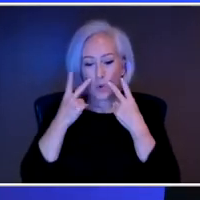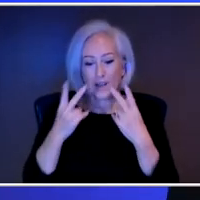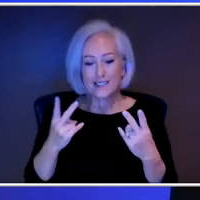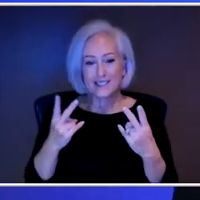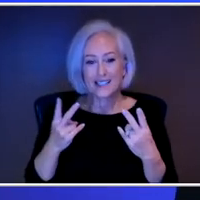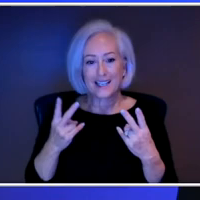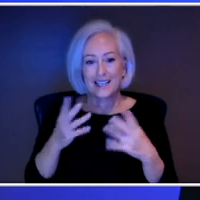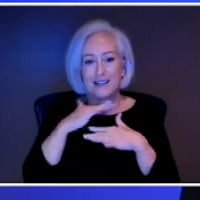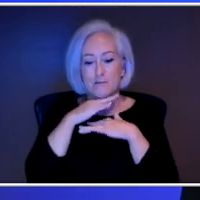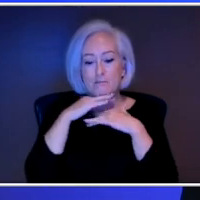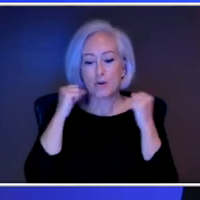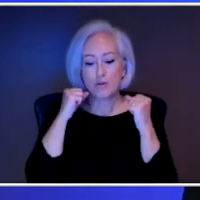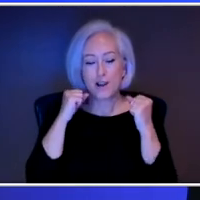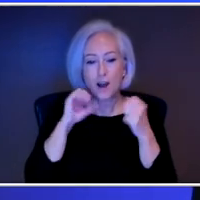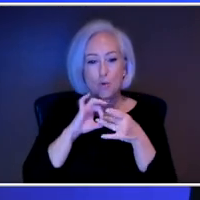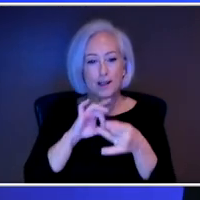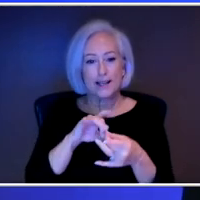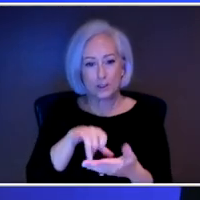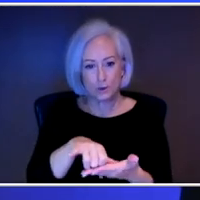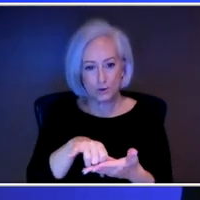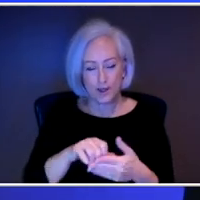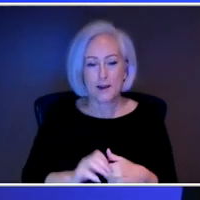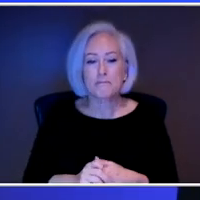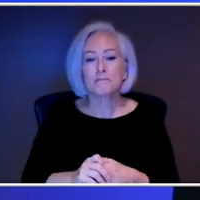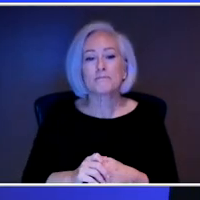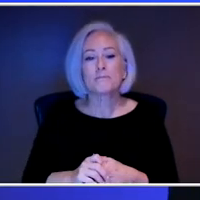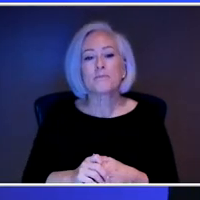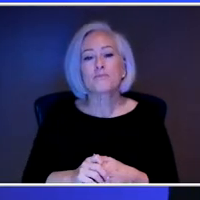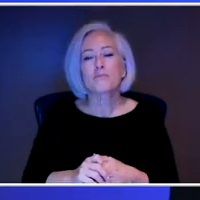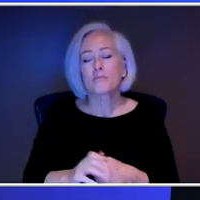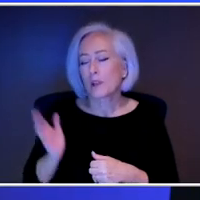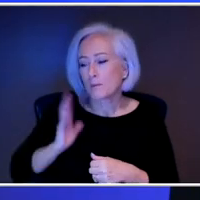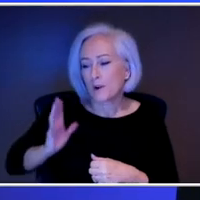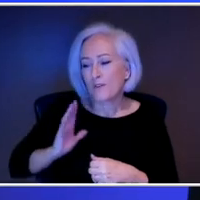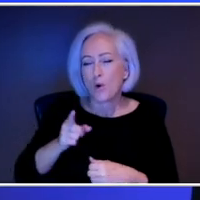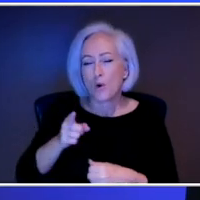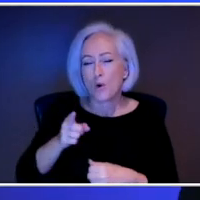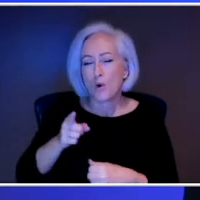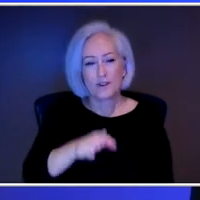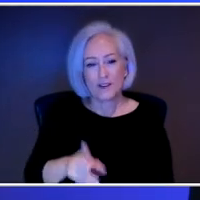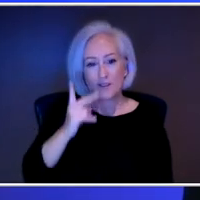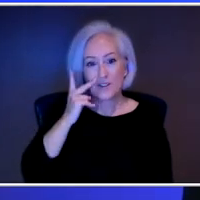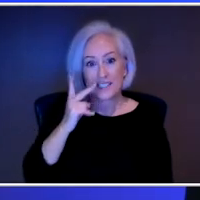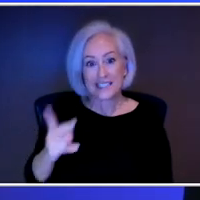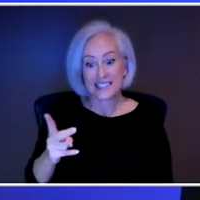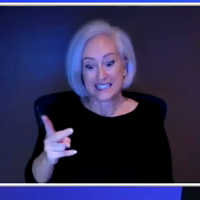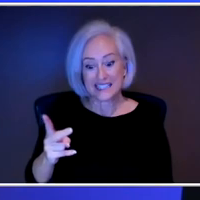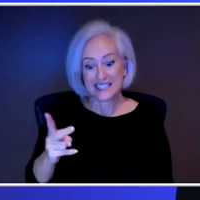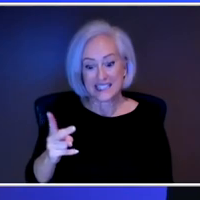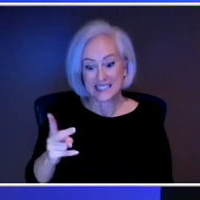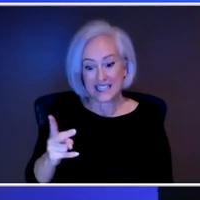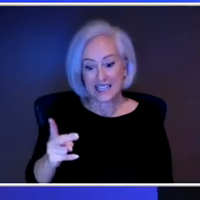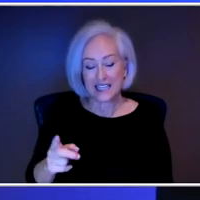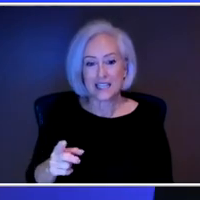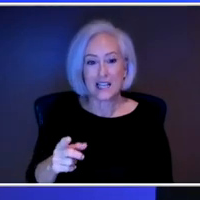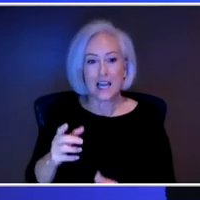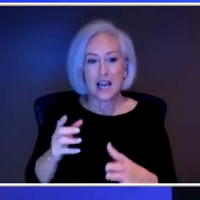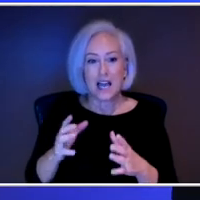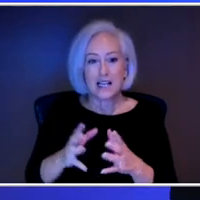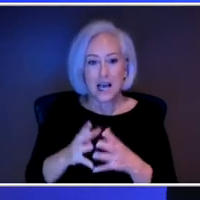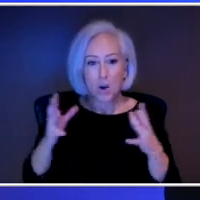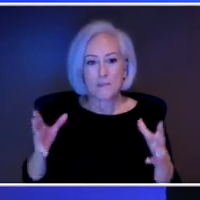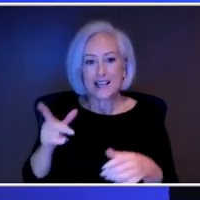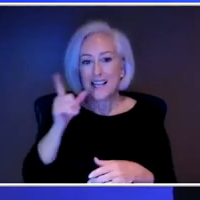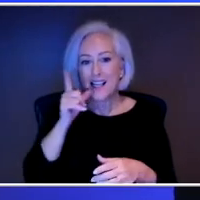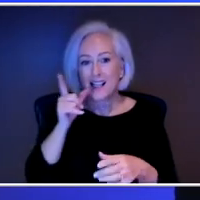around that. I think that whereas before you would never have seen the number of lunch meetings that we do now, there used